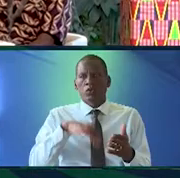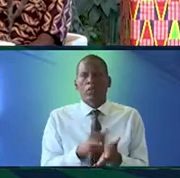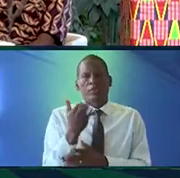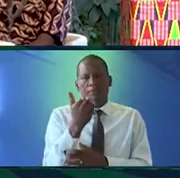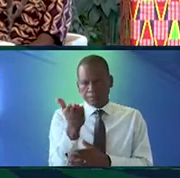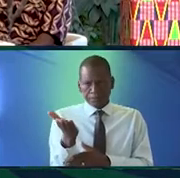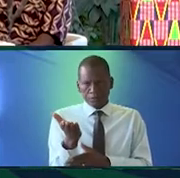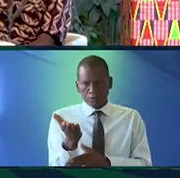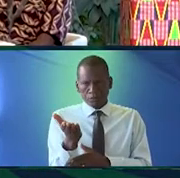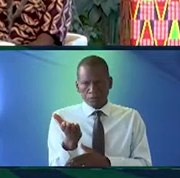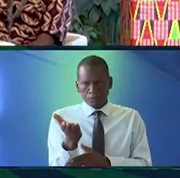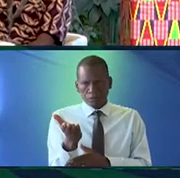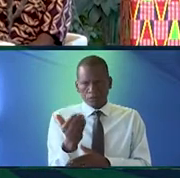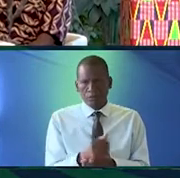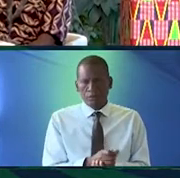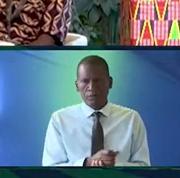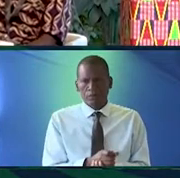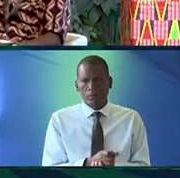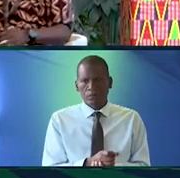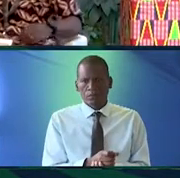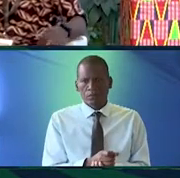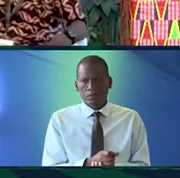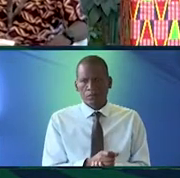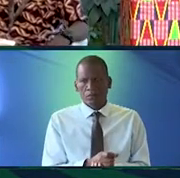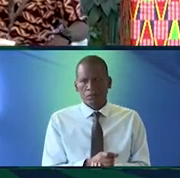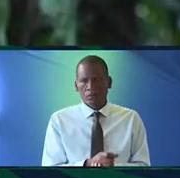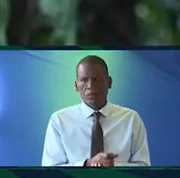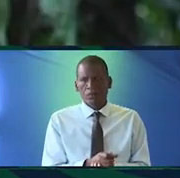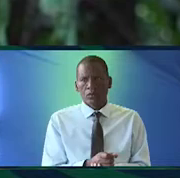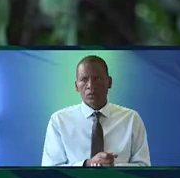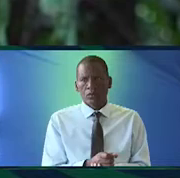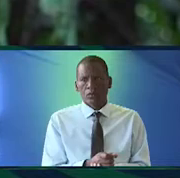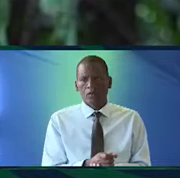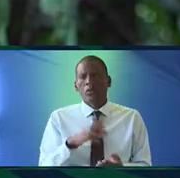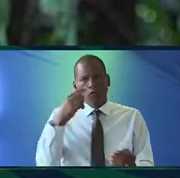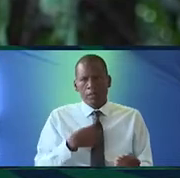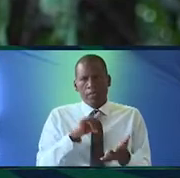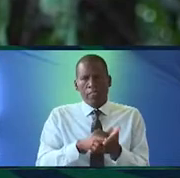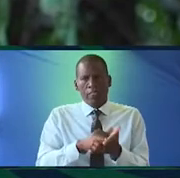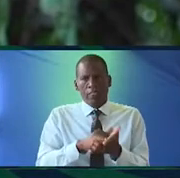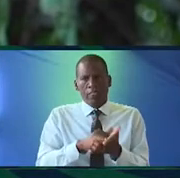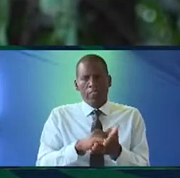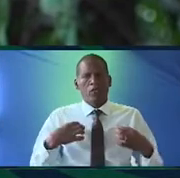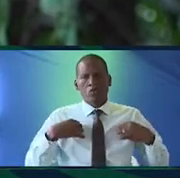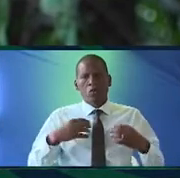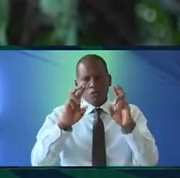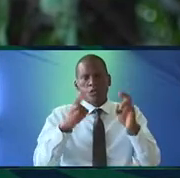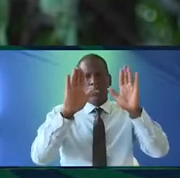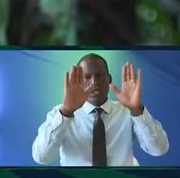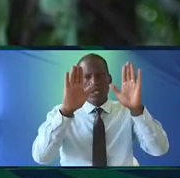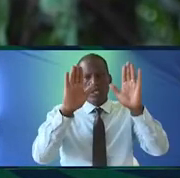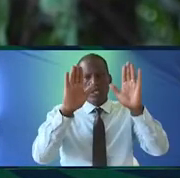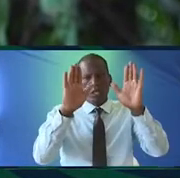that textiles are to Africans what monuments are to Westerners. And for me, that quote has always been really